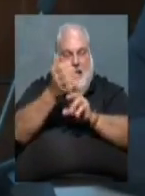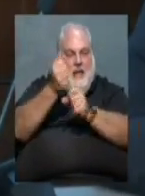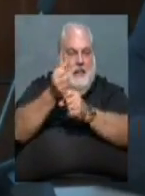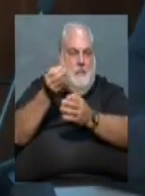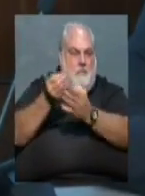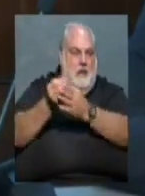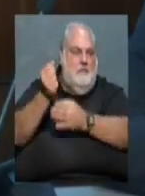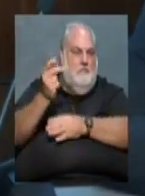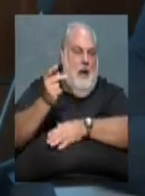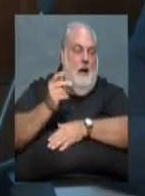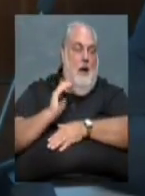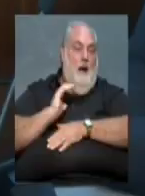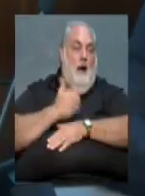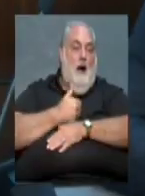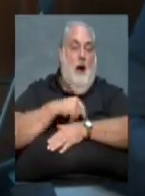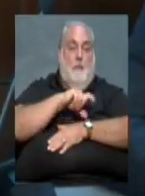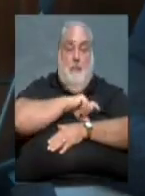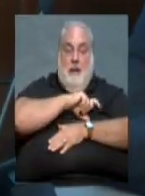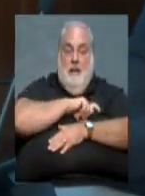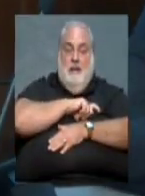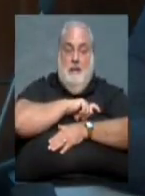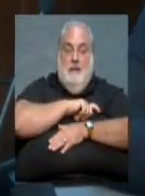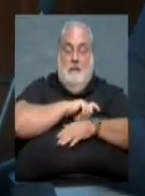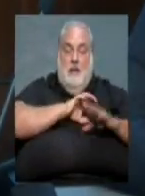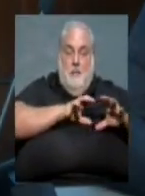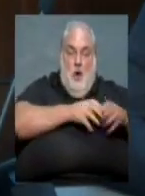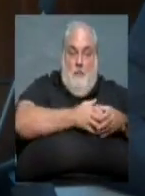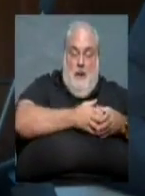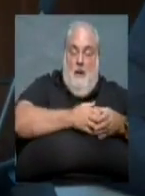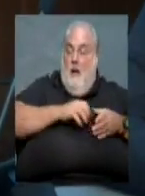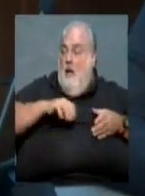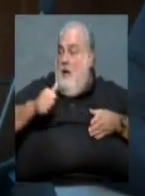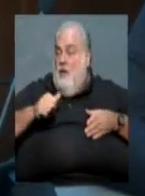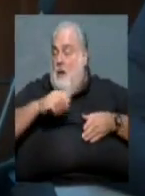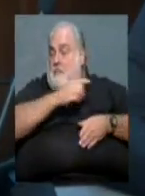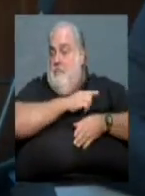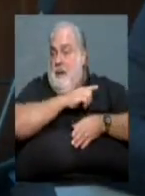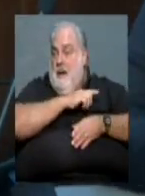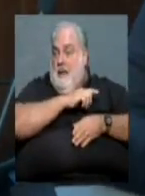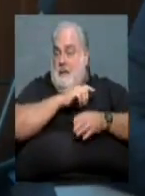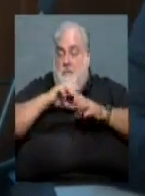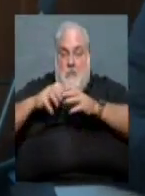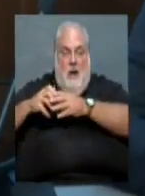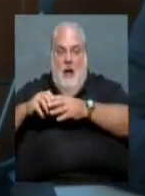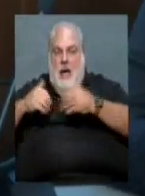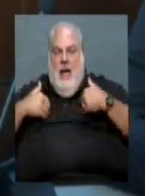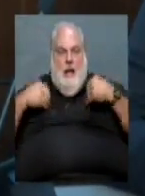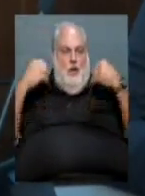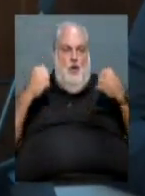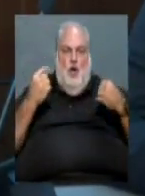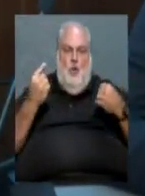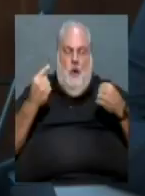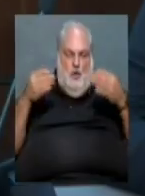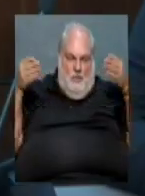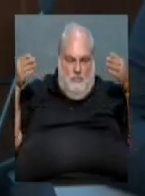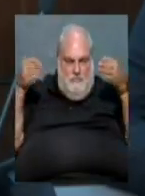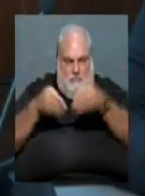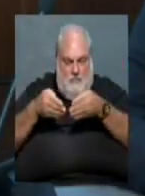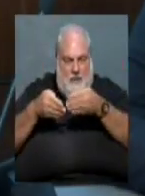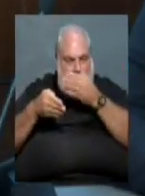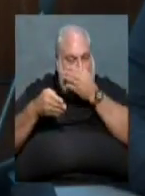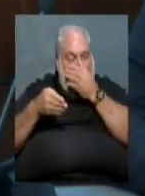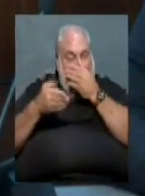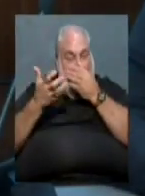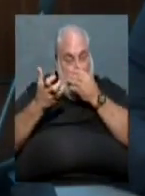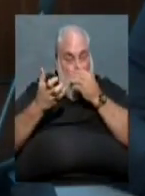Our police department and other police departments really did not have, I mean, it a question of evaluating your resource.